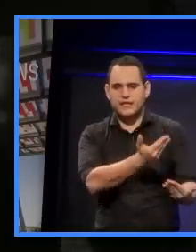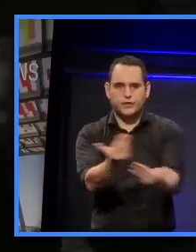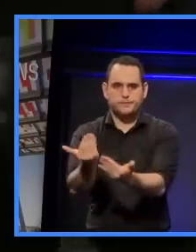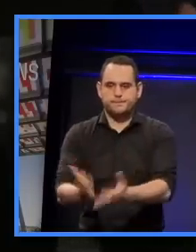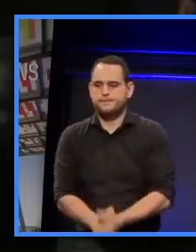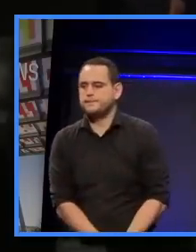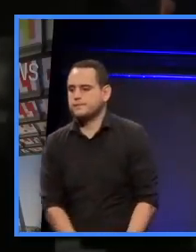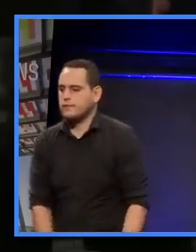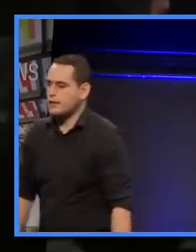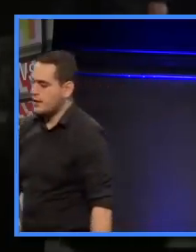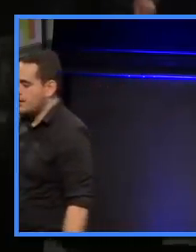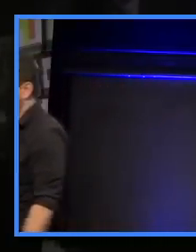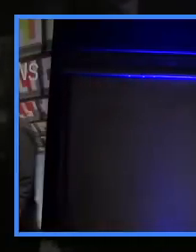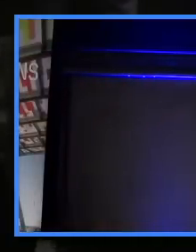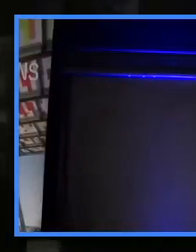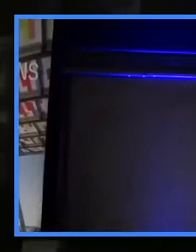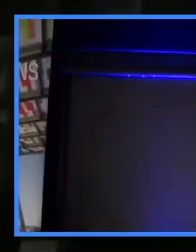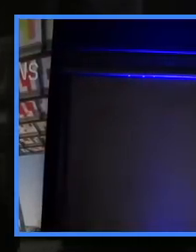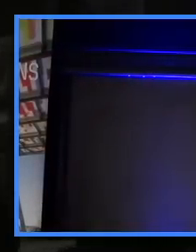Okay.